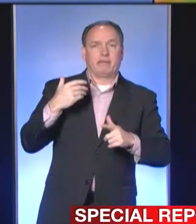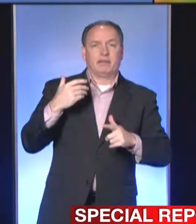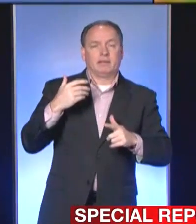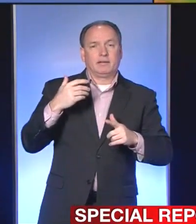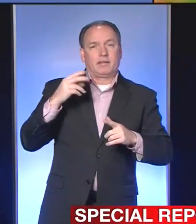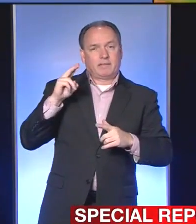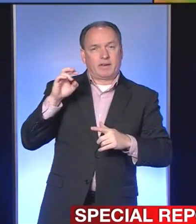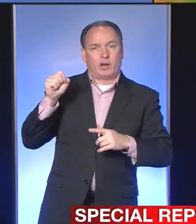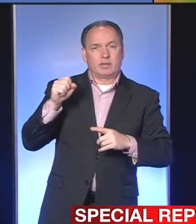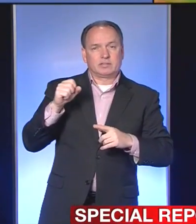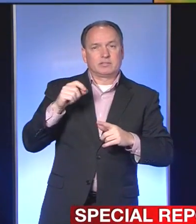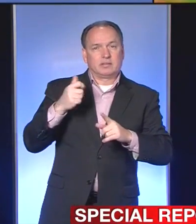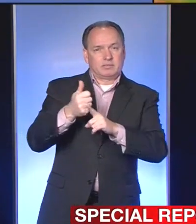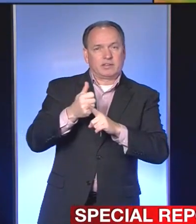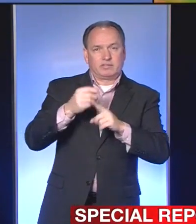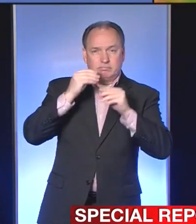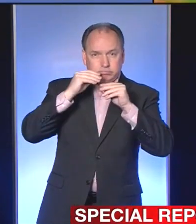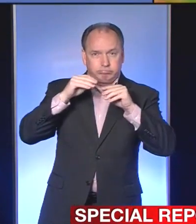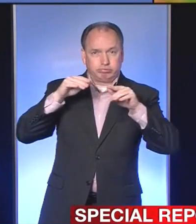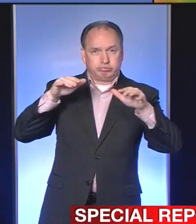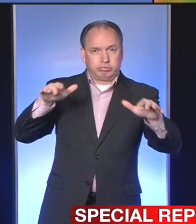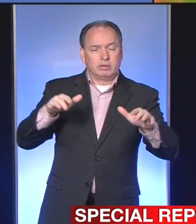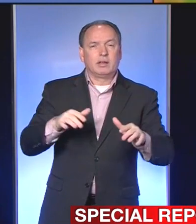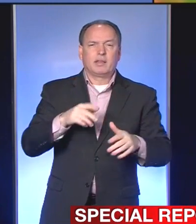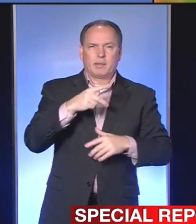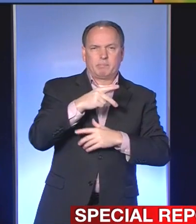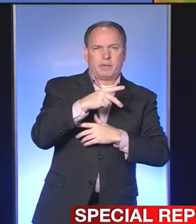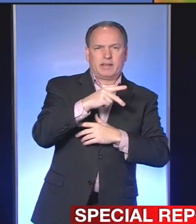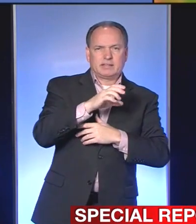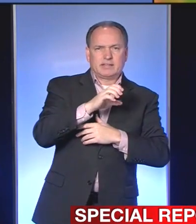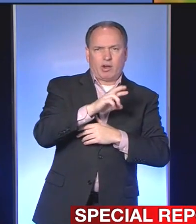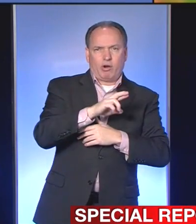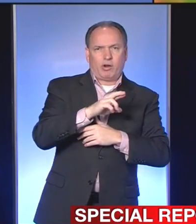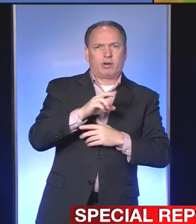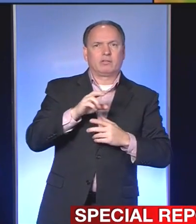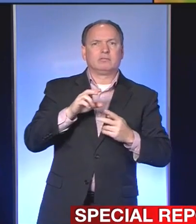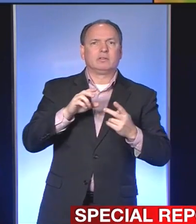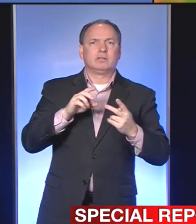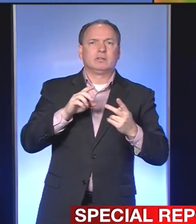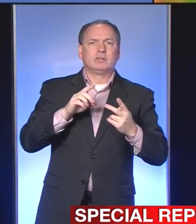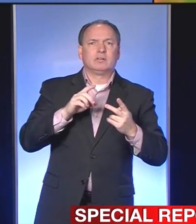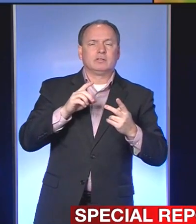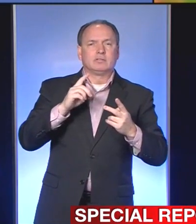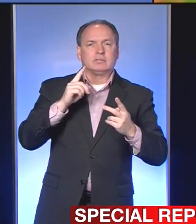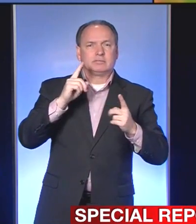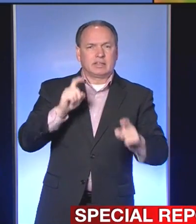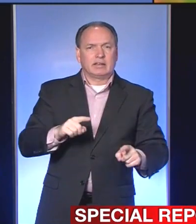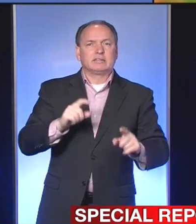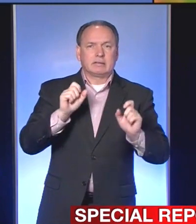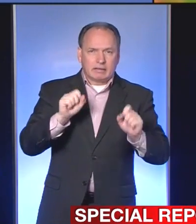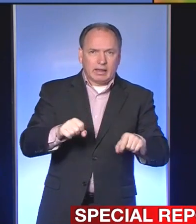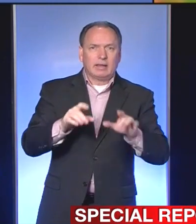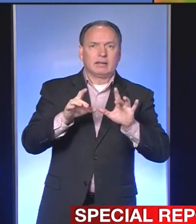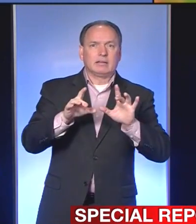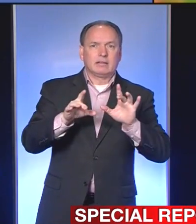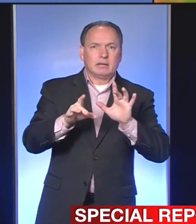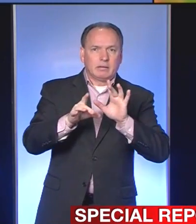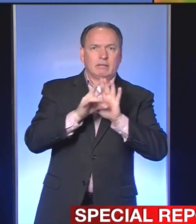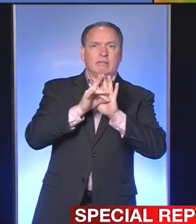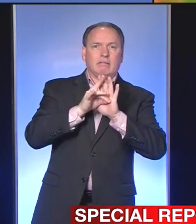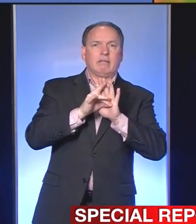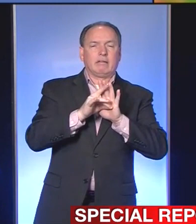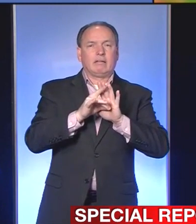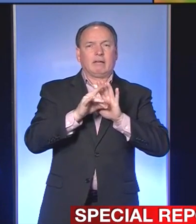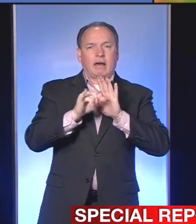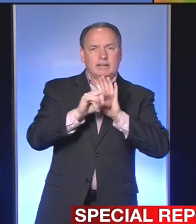a PCR test or a nasal swab was inserted, it could pick up or detect the genetic components